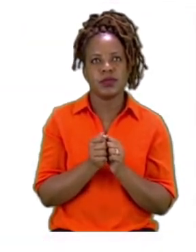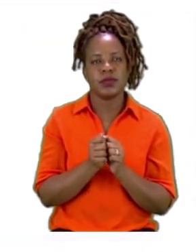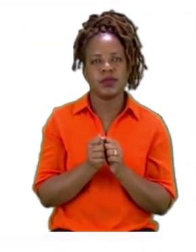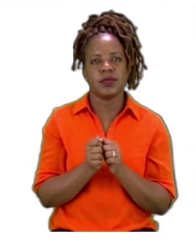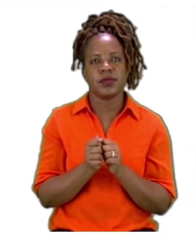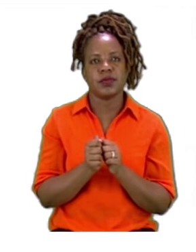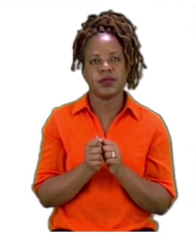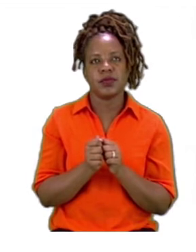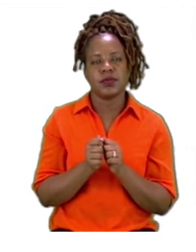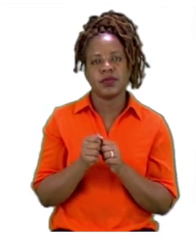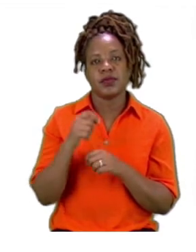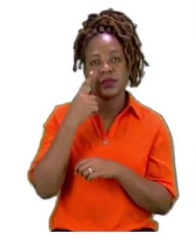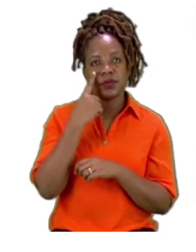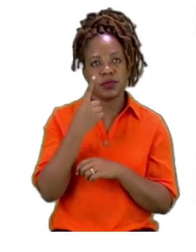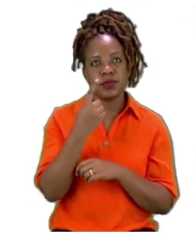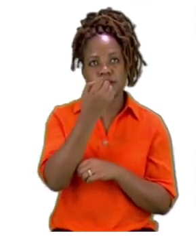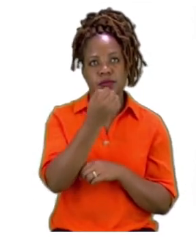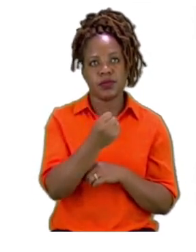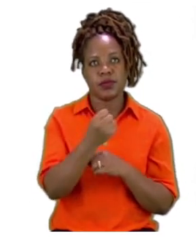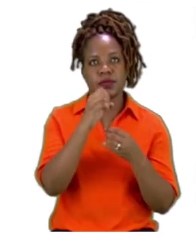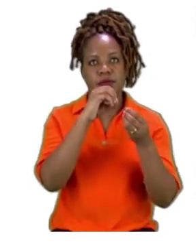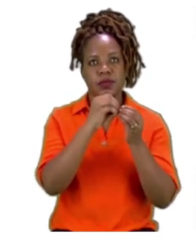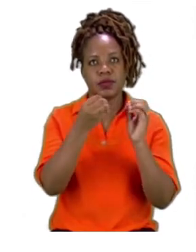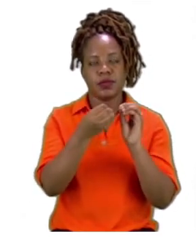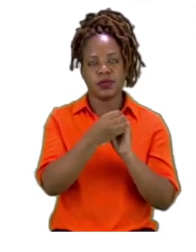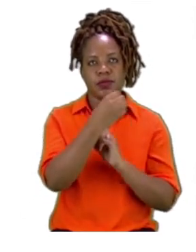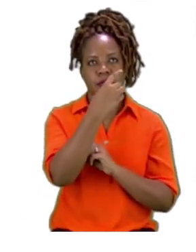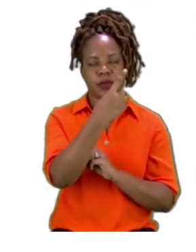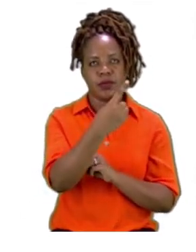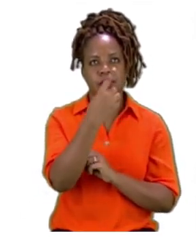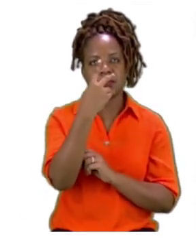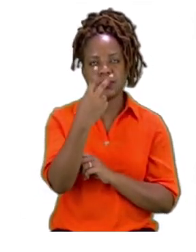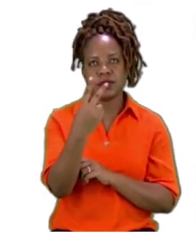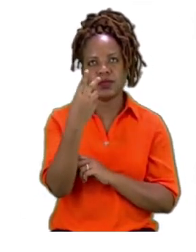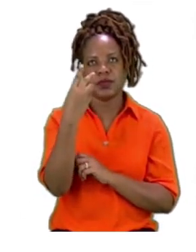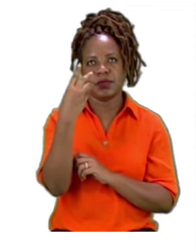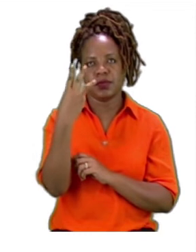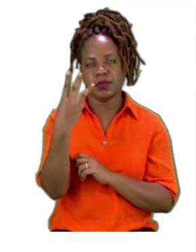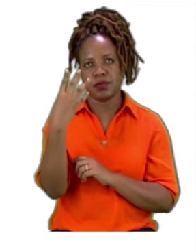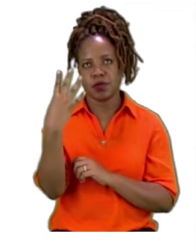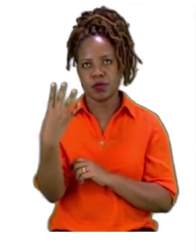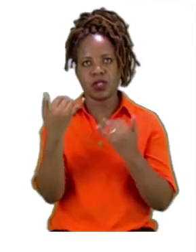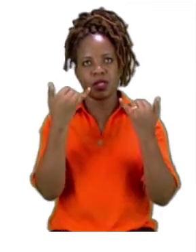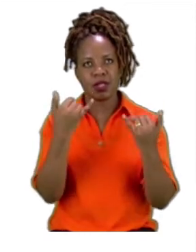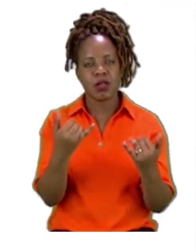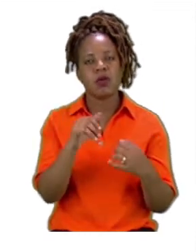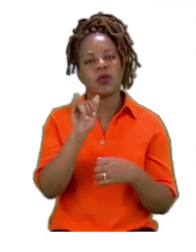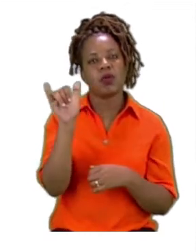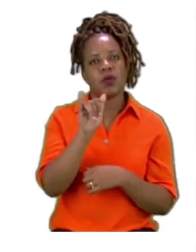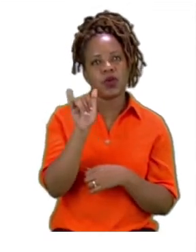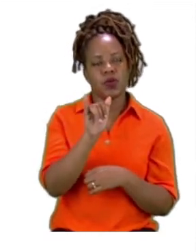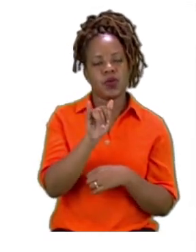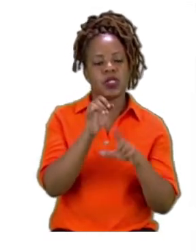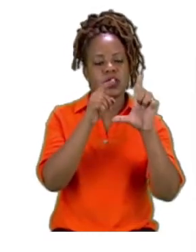As you can see, we have number one up to number four. So we need to look for the right angles. Now